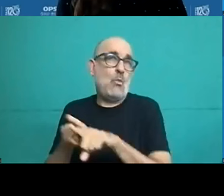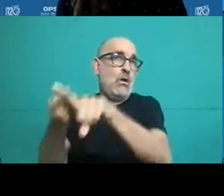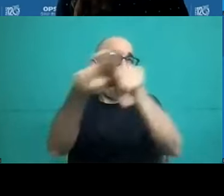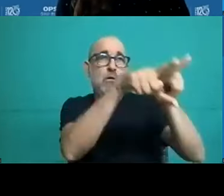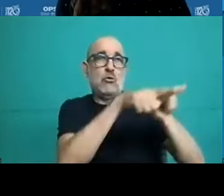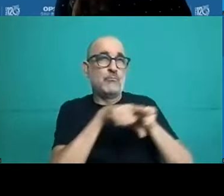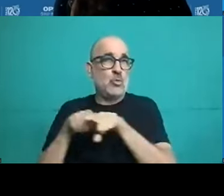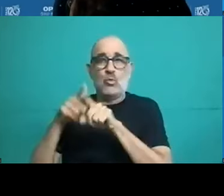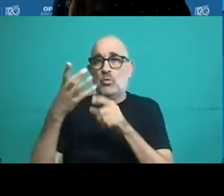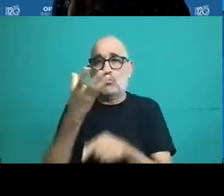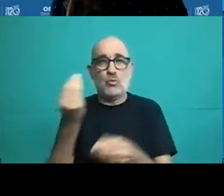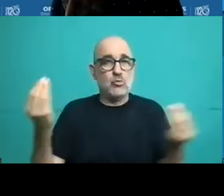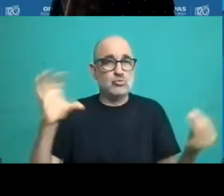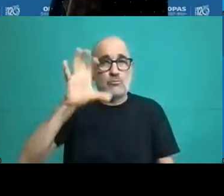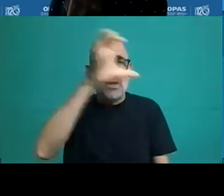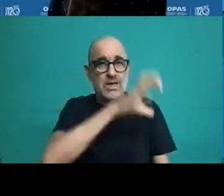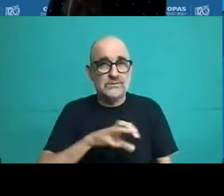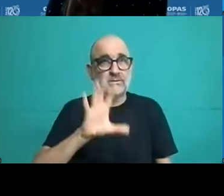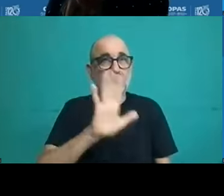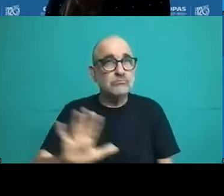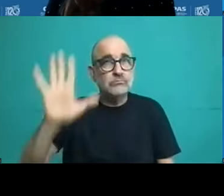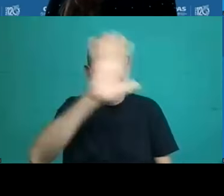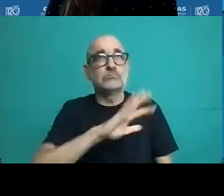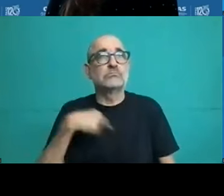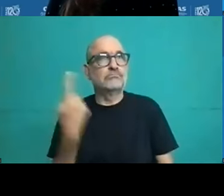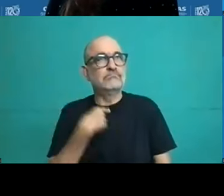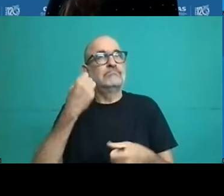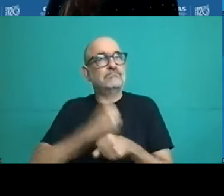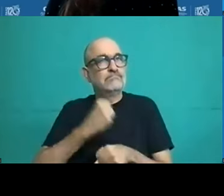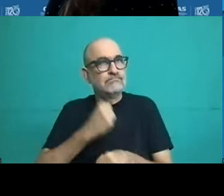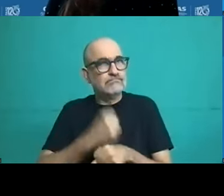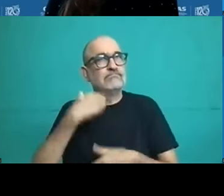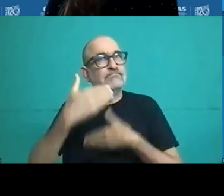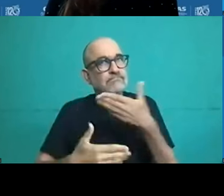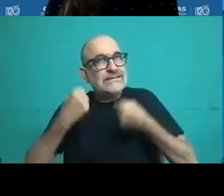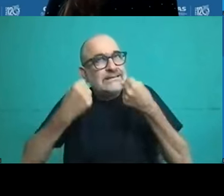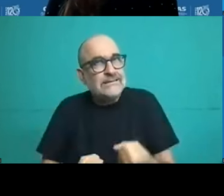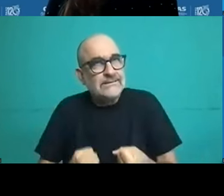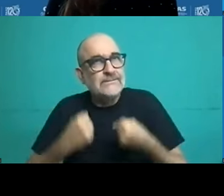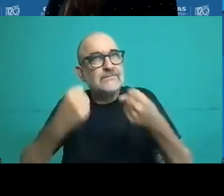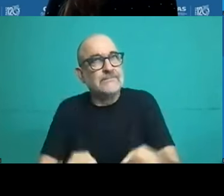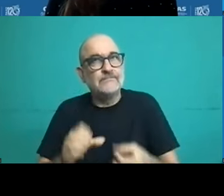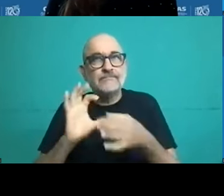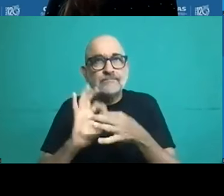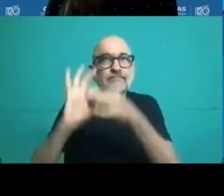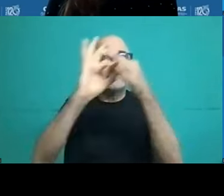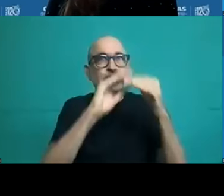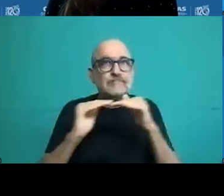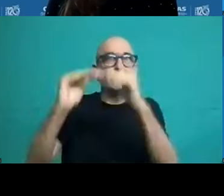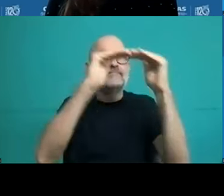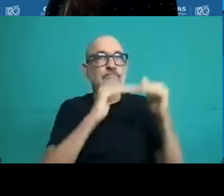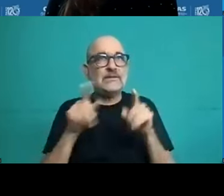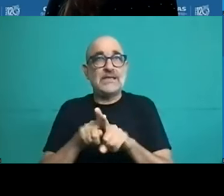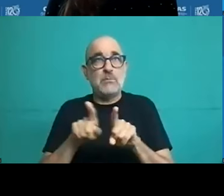aimed at characterizing, but that are applicable to many Latin American and Caribbean countries. So there